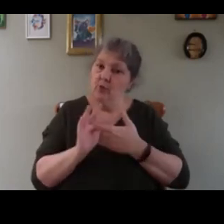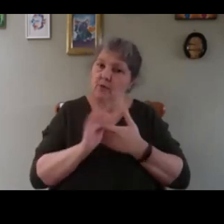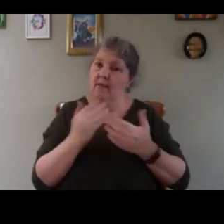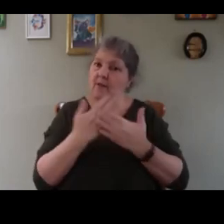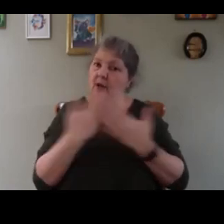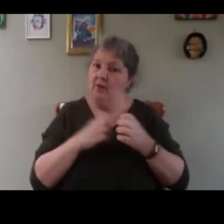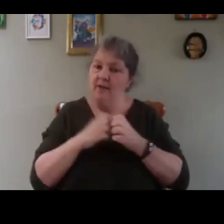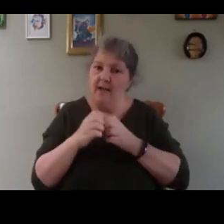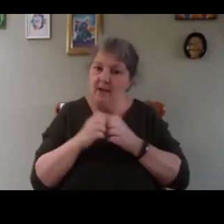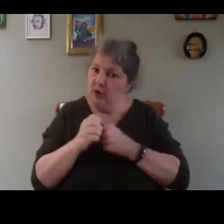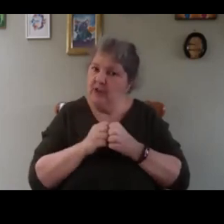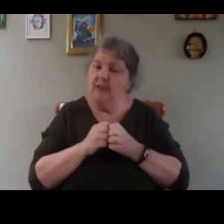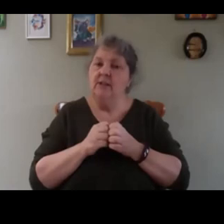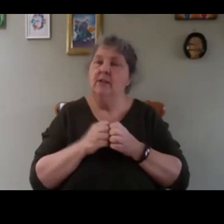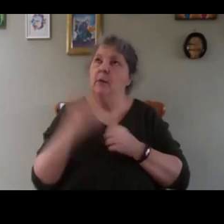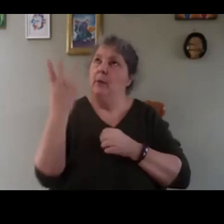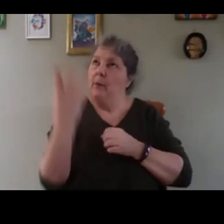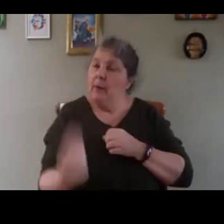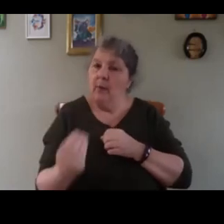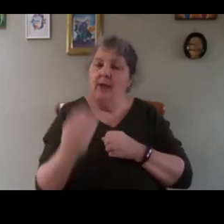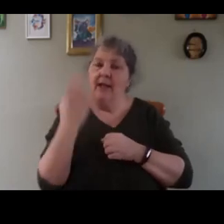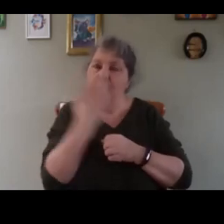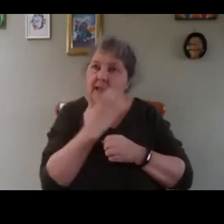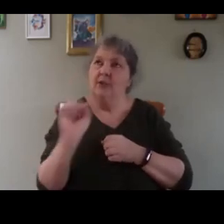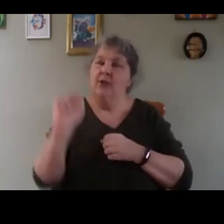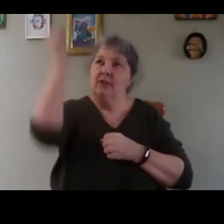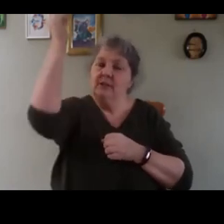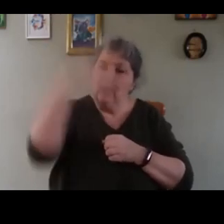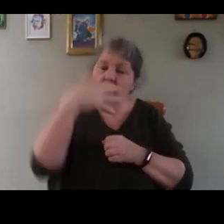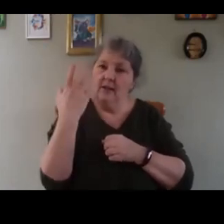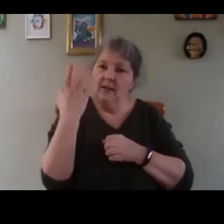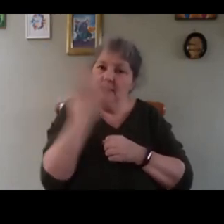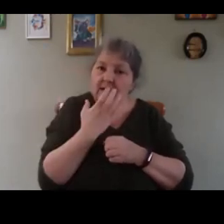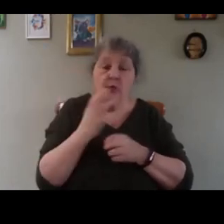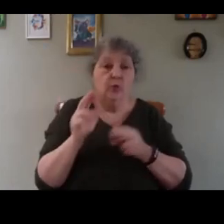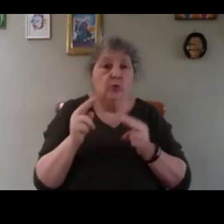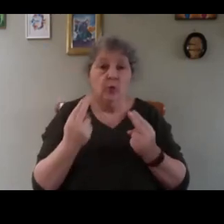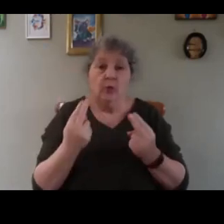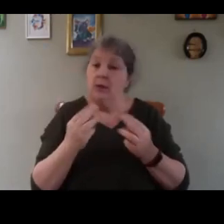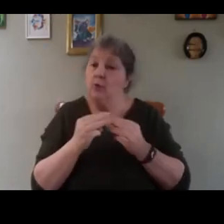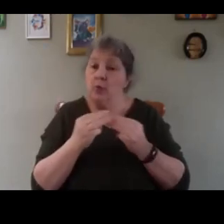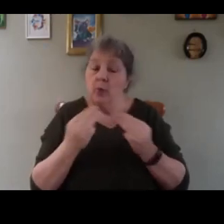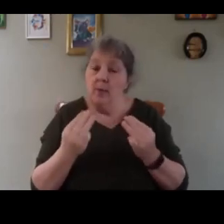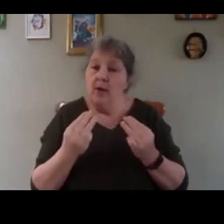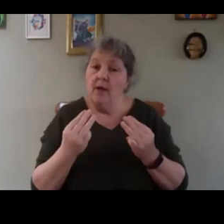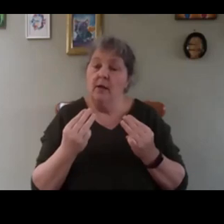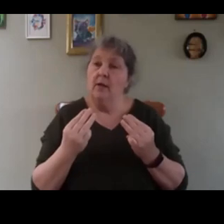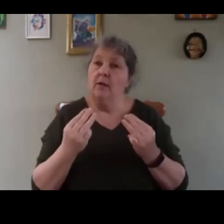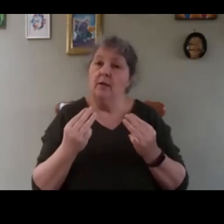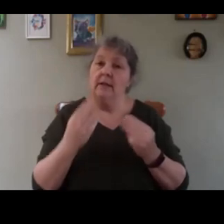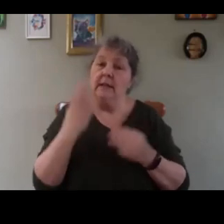day, the heat, the sun, heat the propagator. You don't need too much cable sometimes, heating cable,